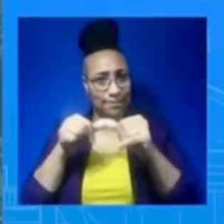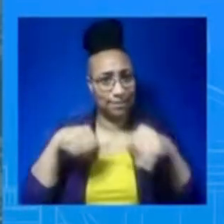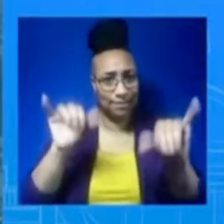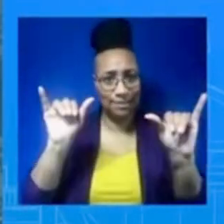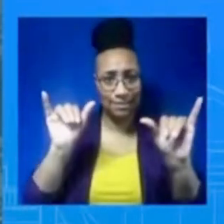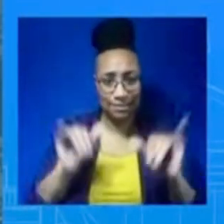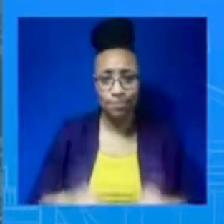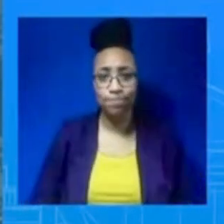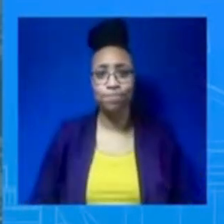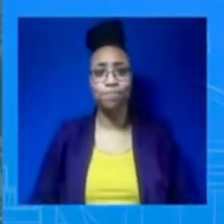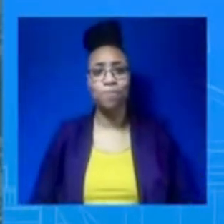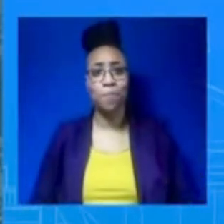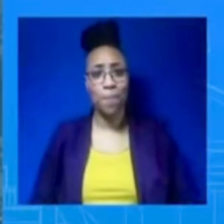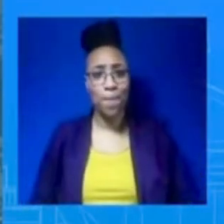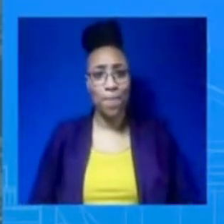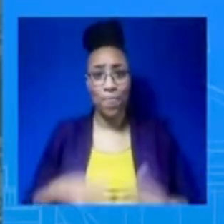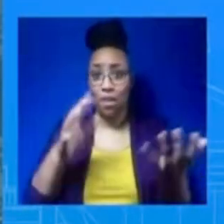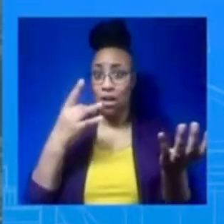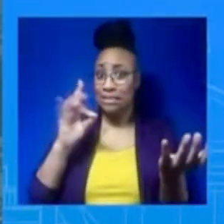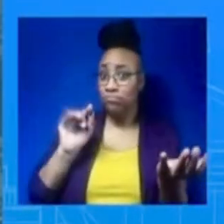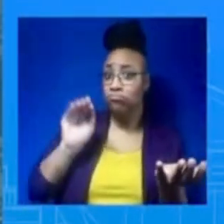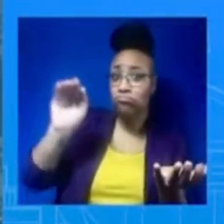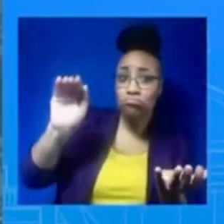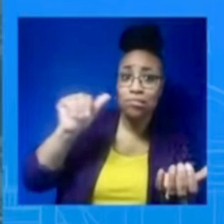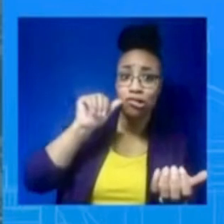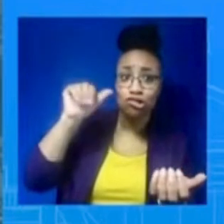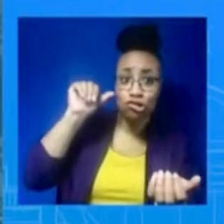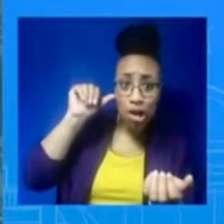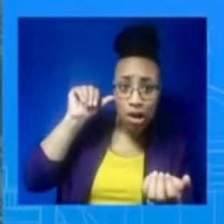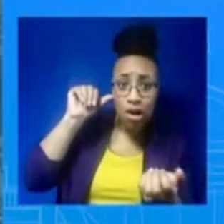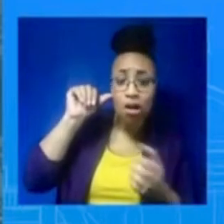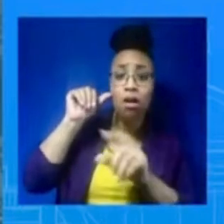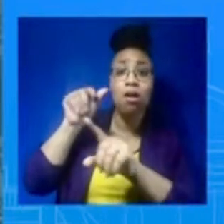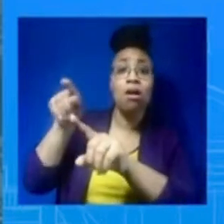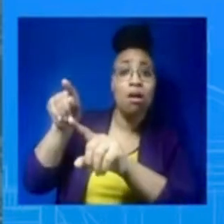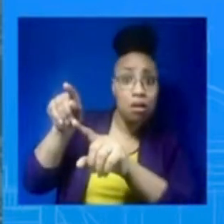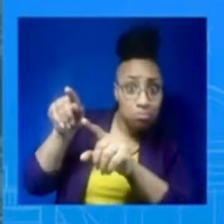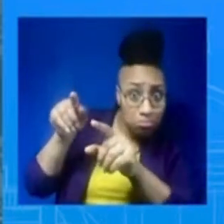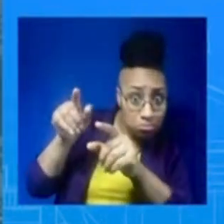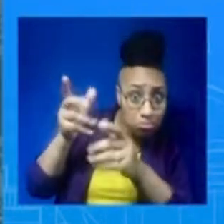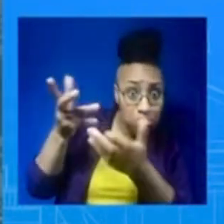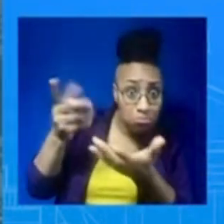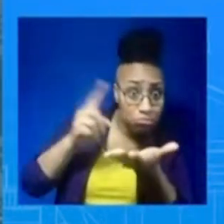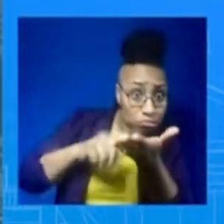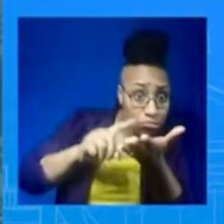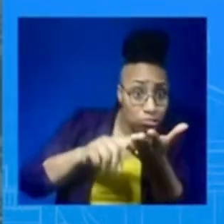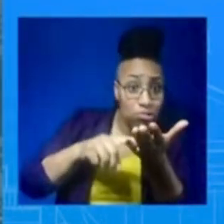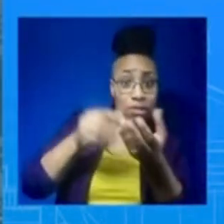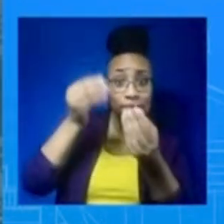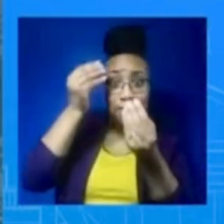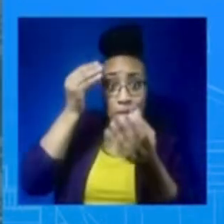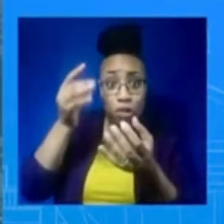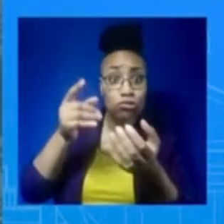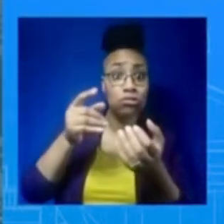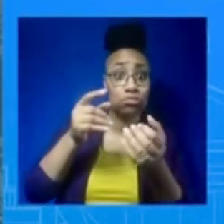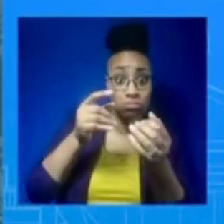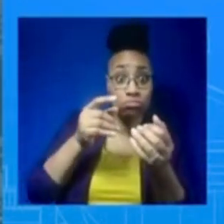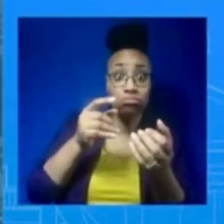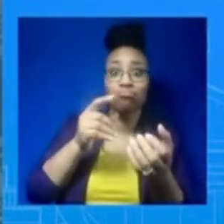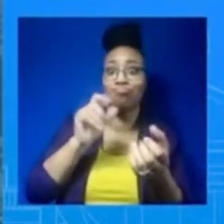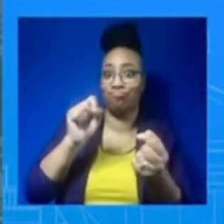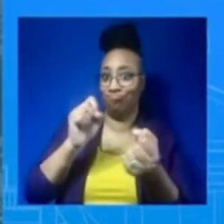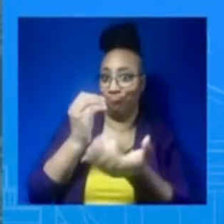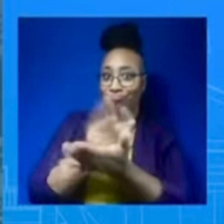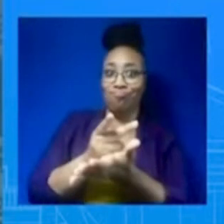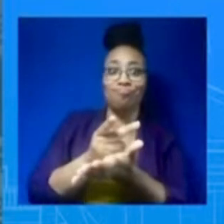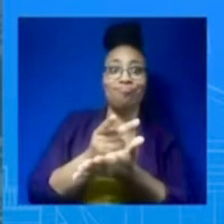have announced, and I actually talked about this yesterday, how HHS and CDC were getting involved. And today, they both, both those agencies announced